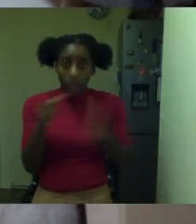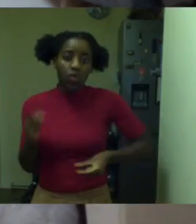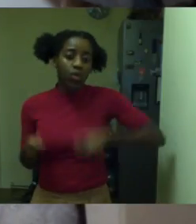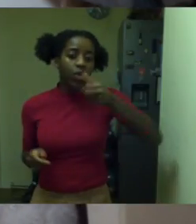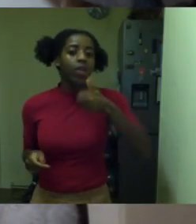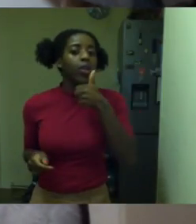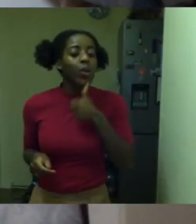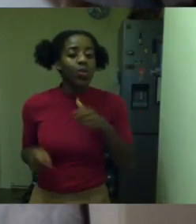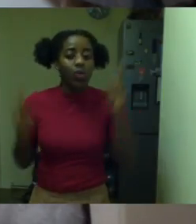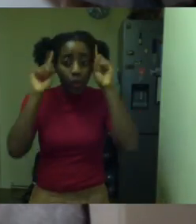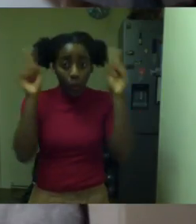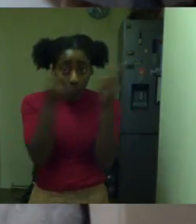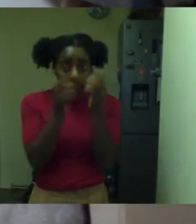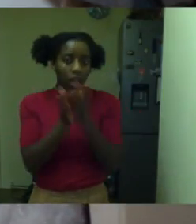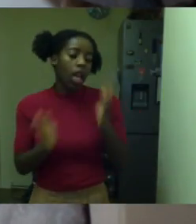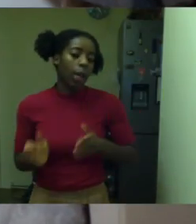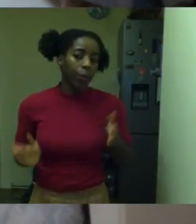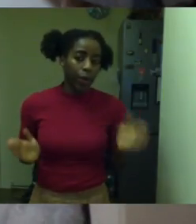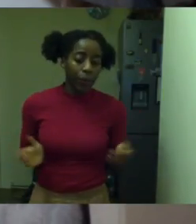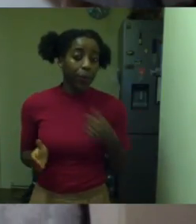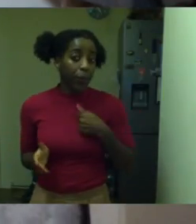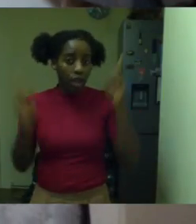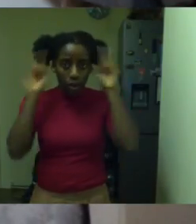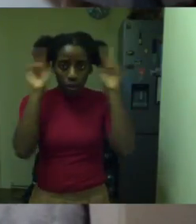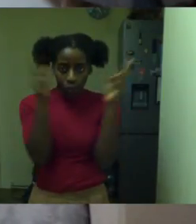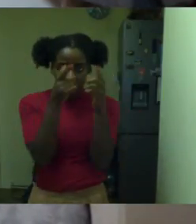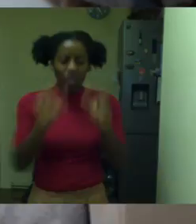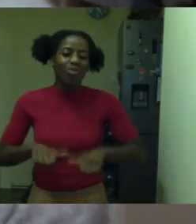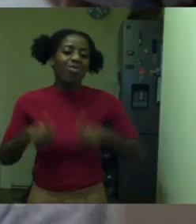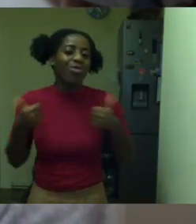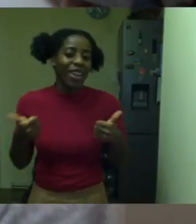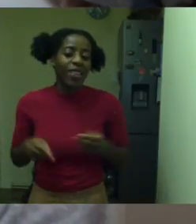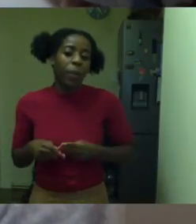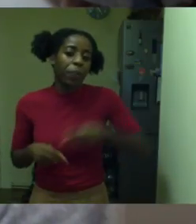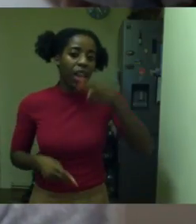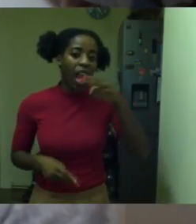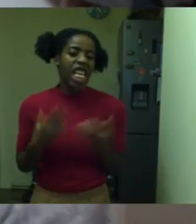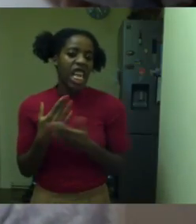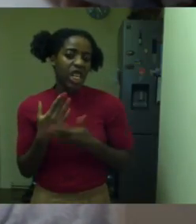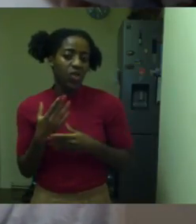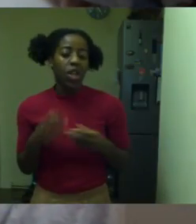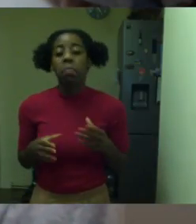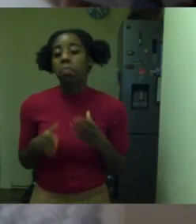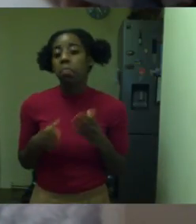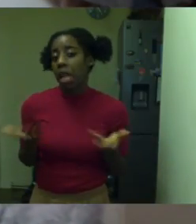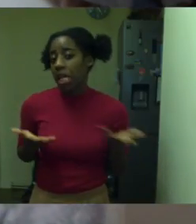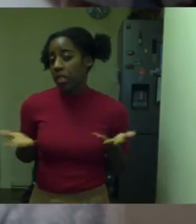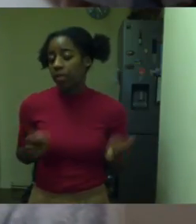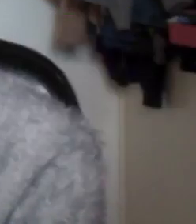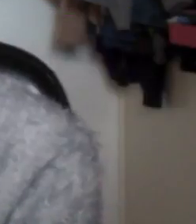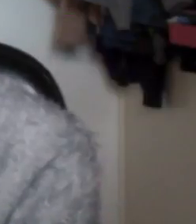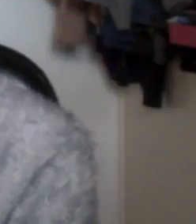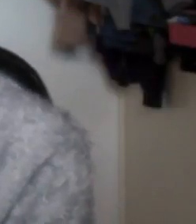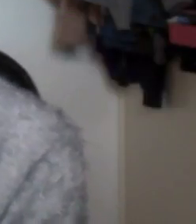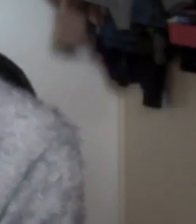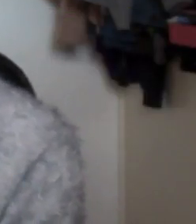you're a university student however, you should use your university library. I remember my university had a lot of great plays by black playwrights, Asian